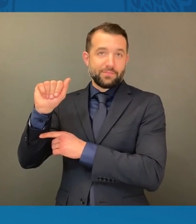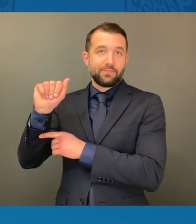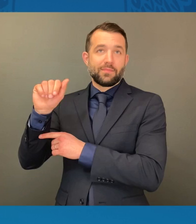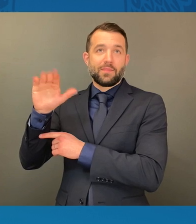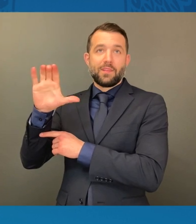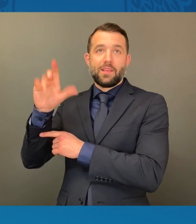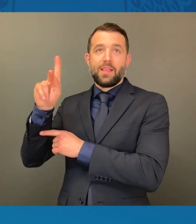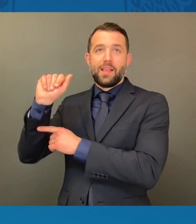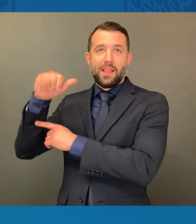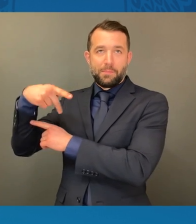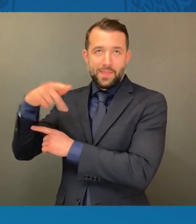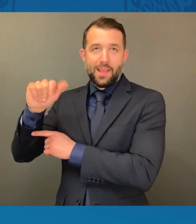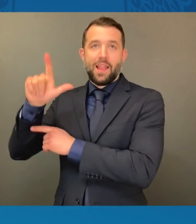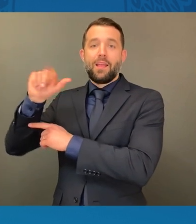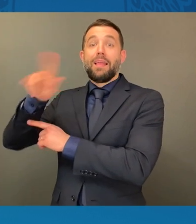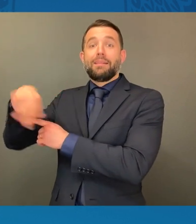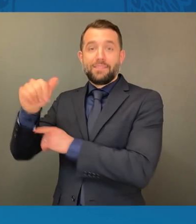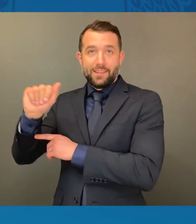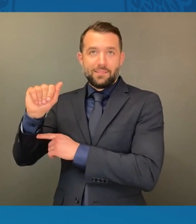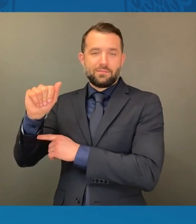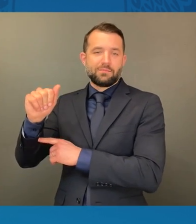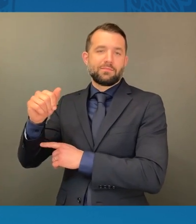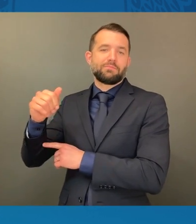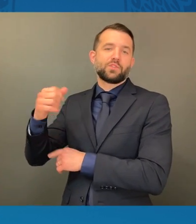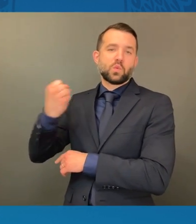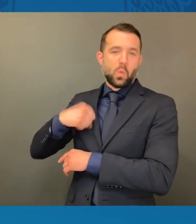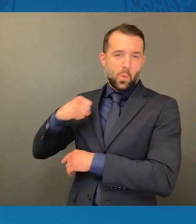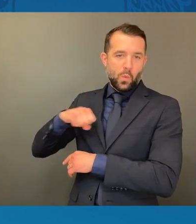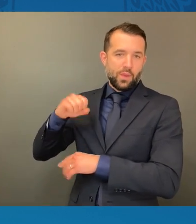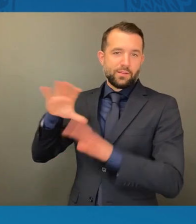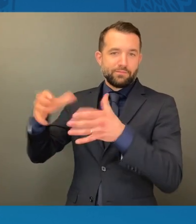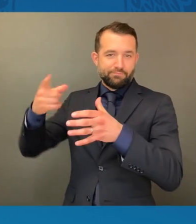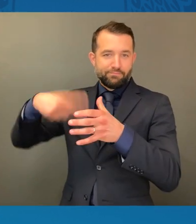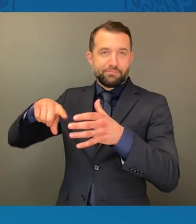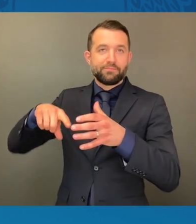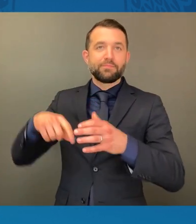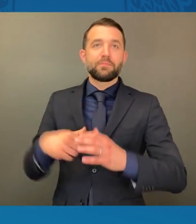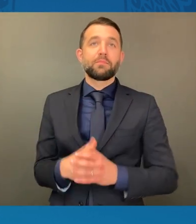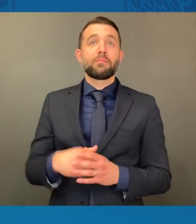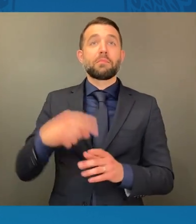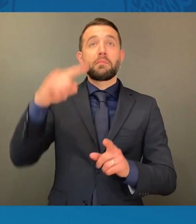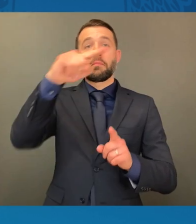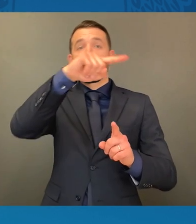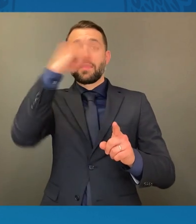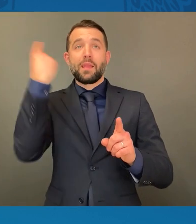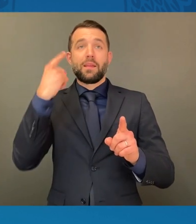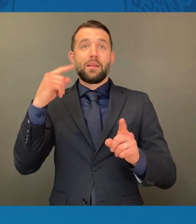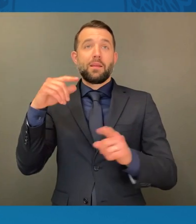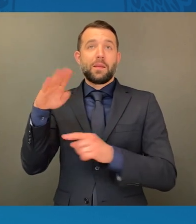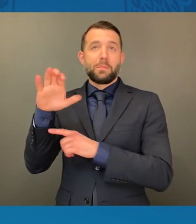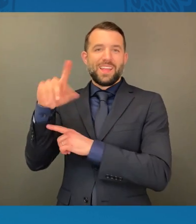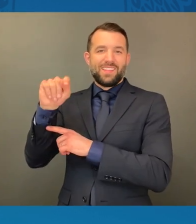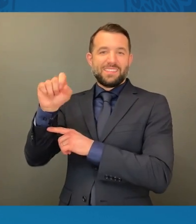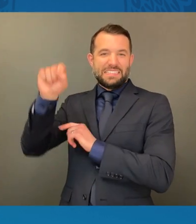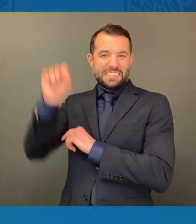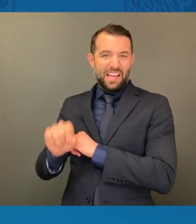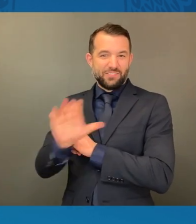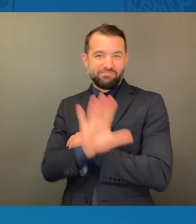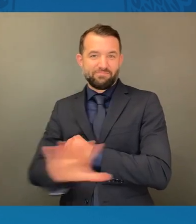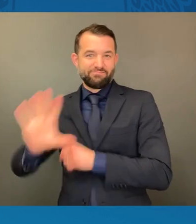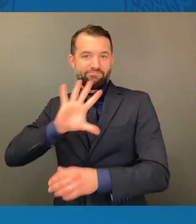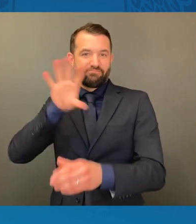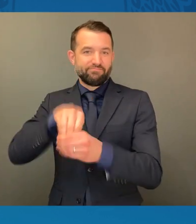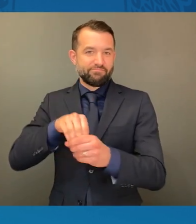As a product of the Black Belt, granddaughter of Wilcox County civil rights activist Mrs. Rosetta